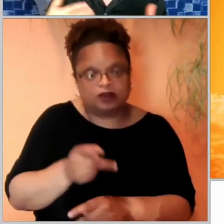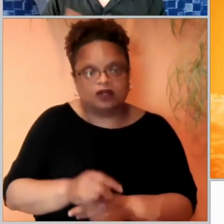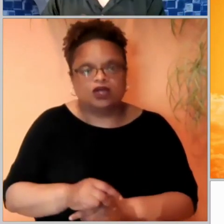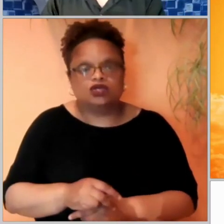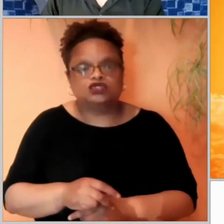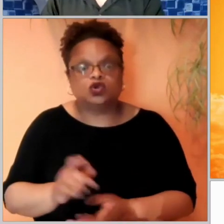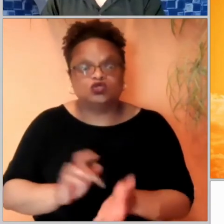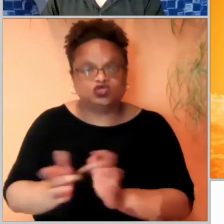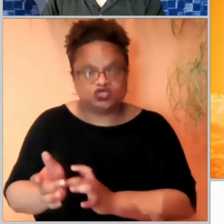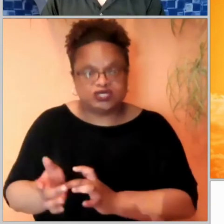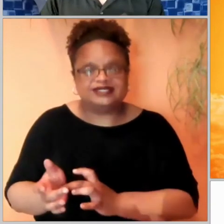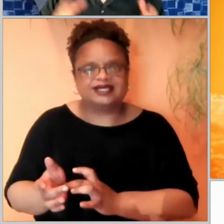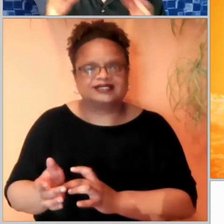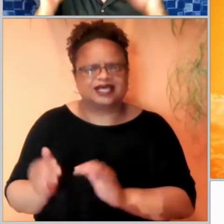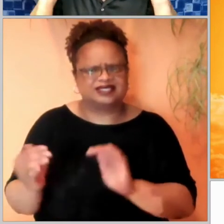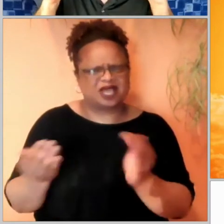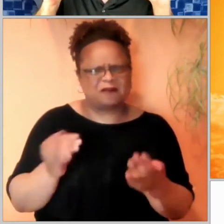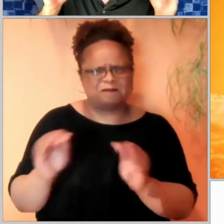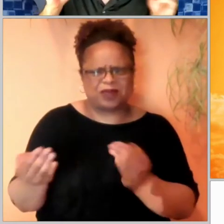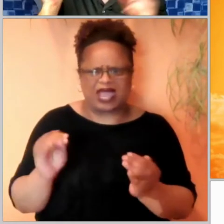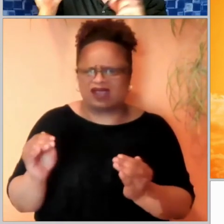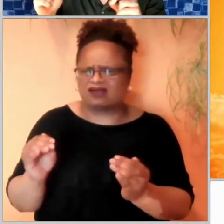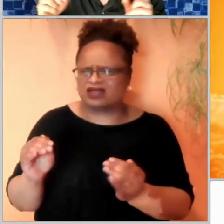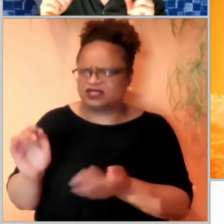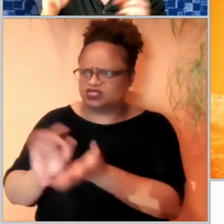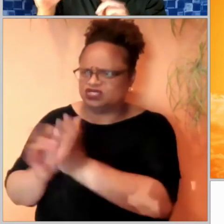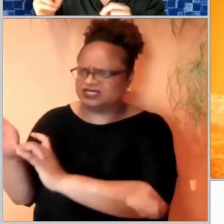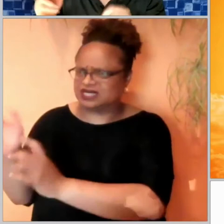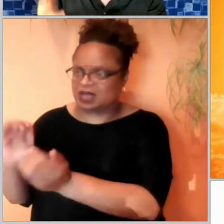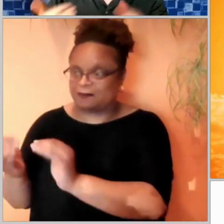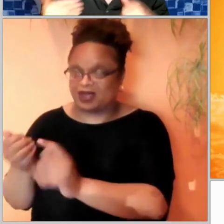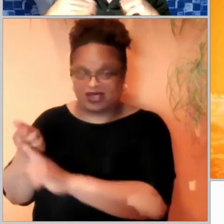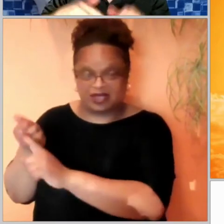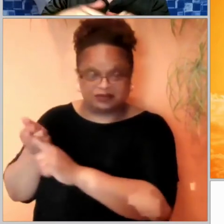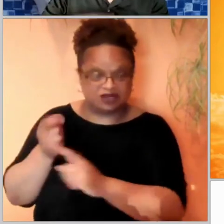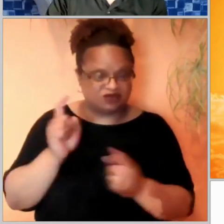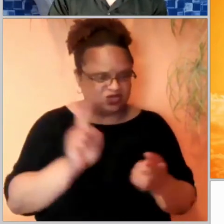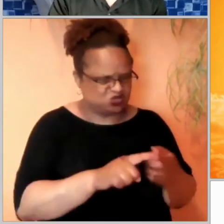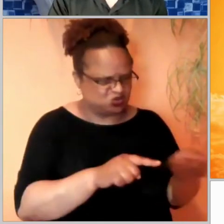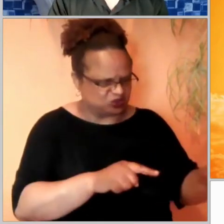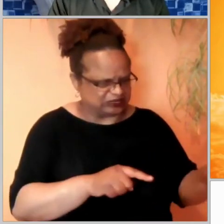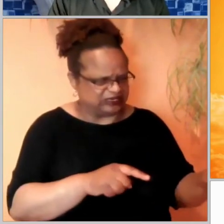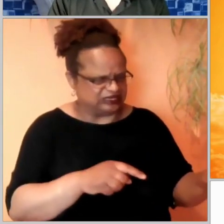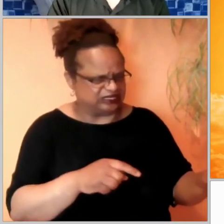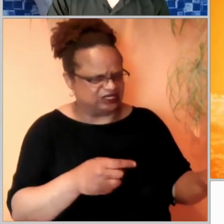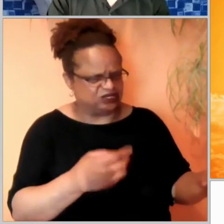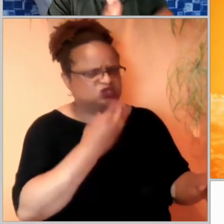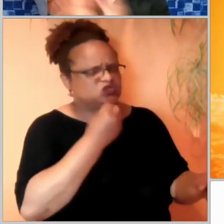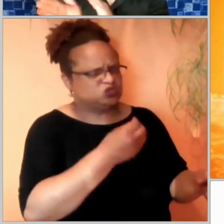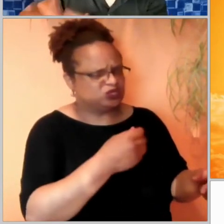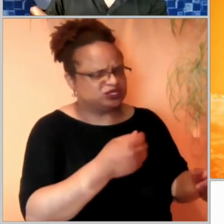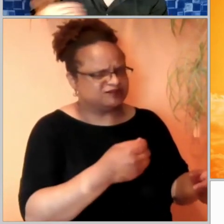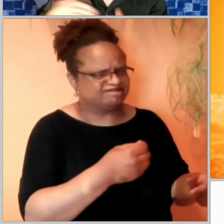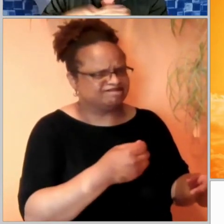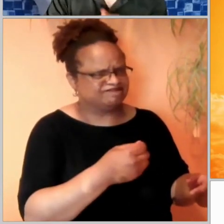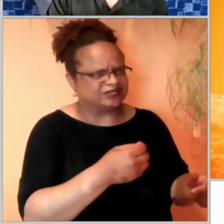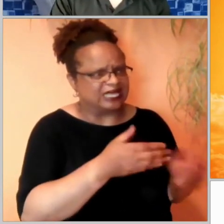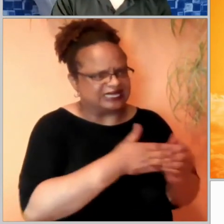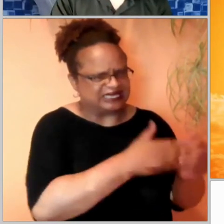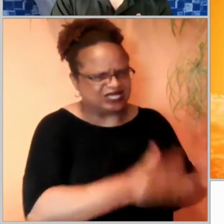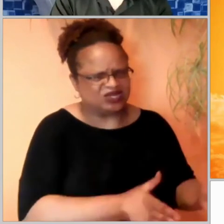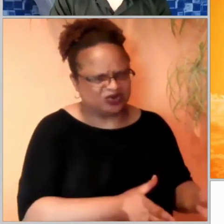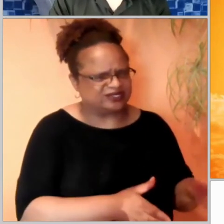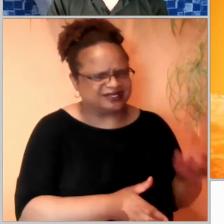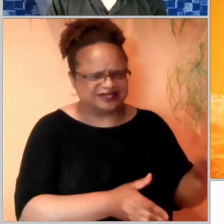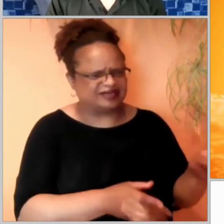-serving Jewish leaders. He kind of calls them thieves and robbers, trying to enter the sheep pen any other way except